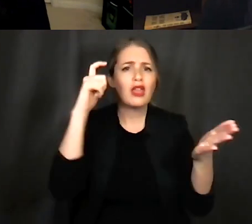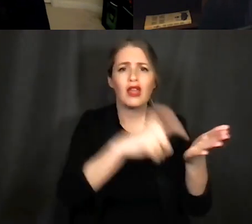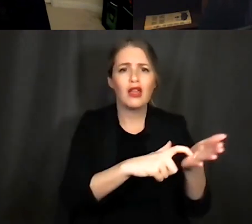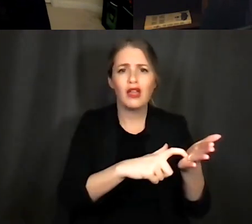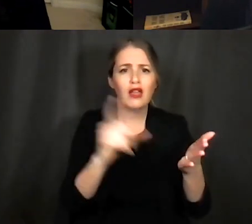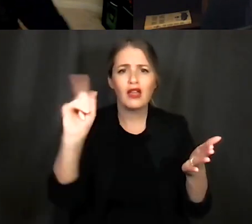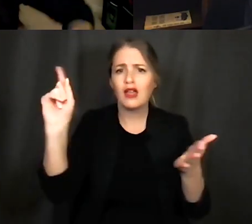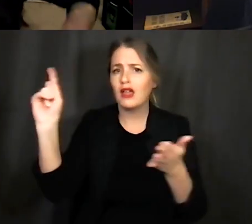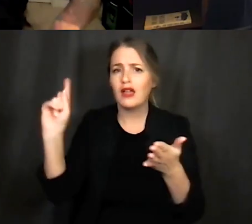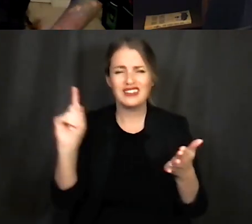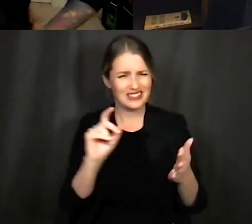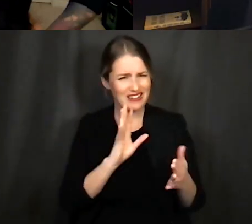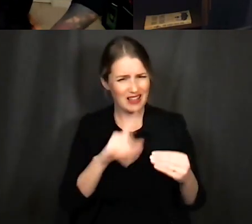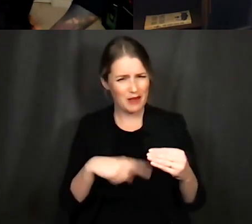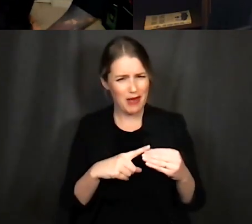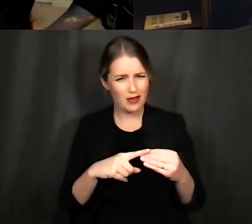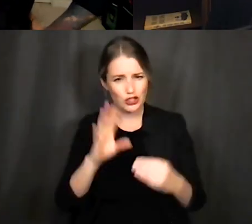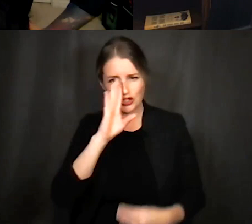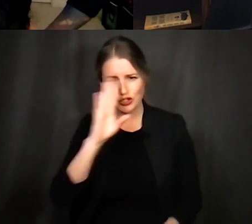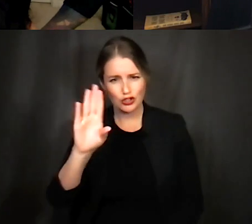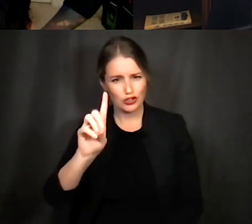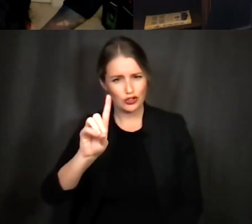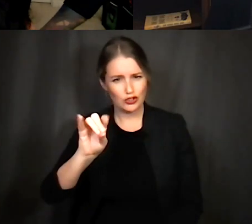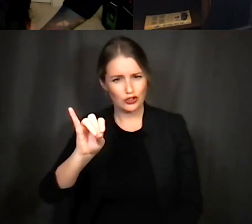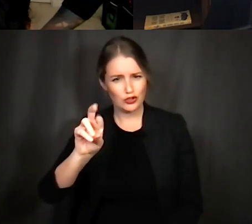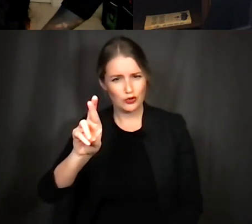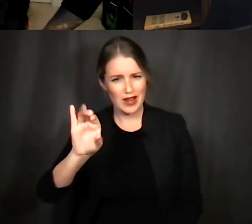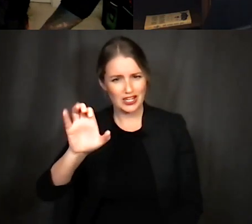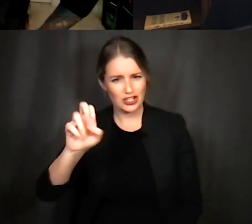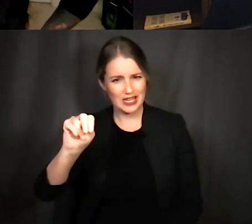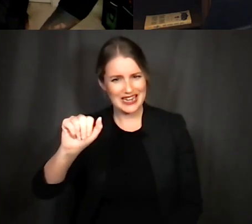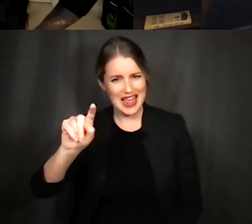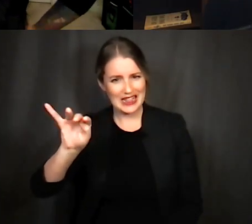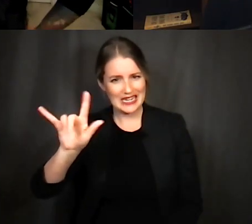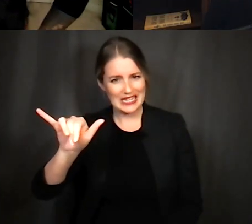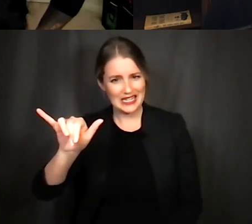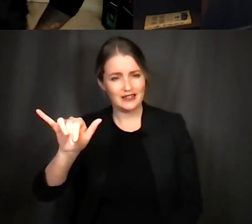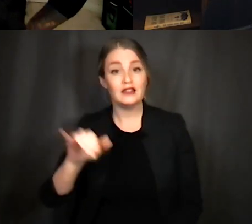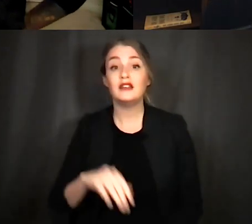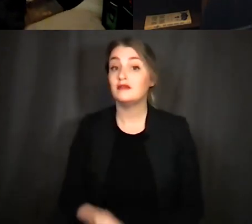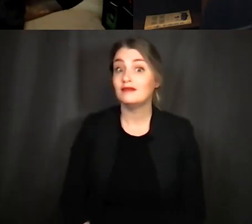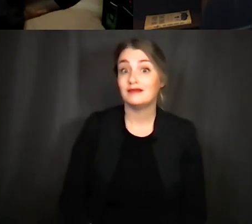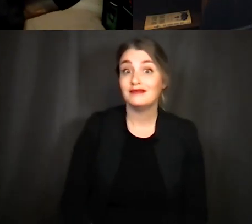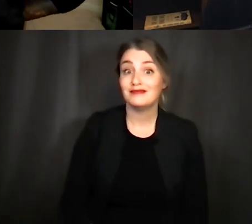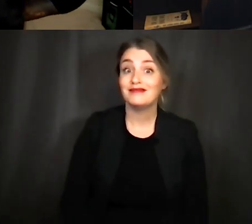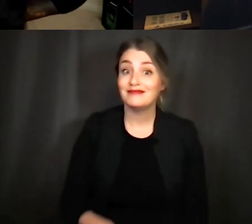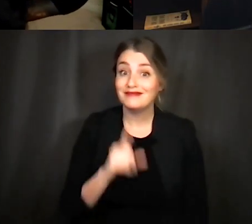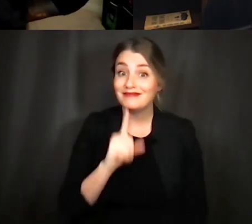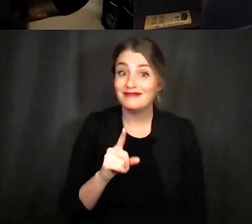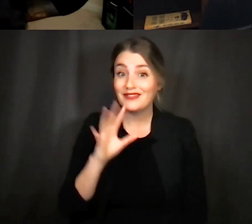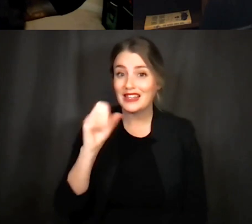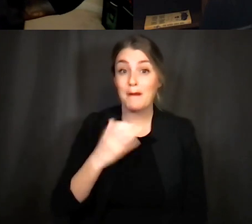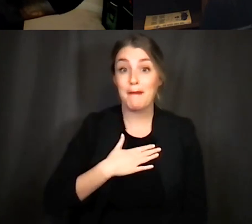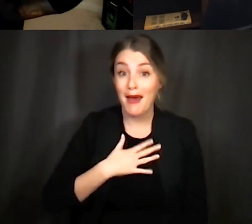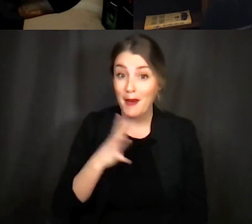in our ears i sure can it is a fascinating um area and it's it's interesting that you mentioned that because my mom actually